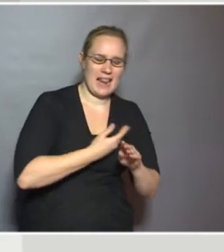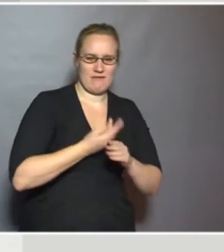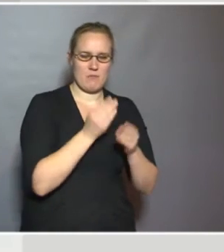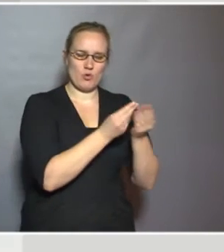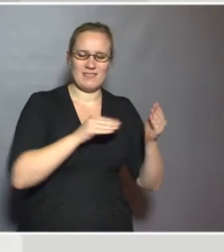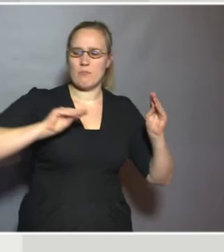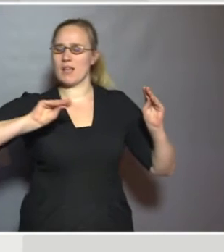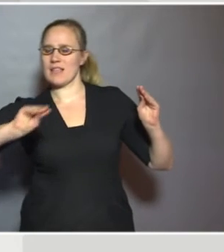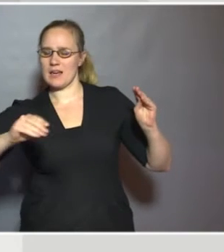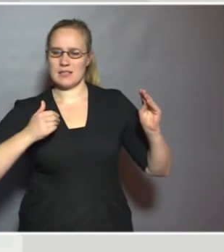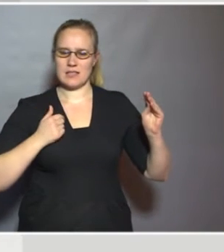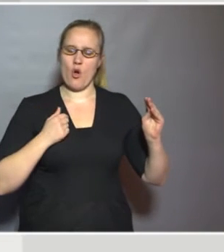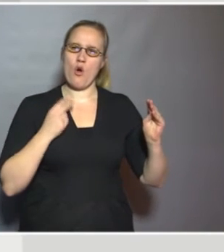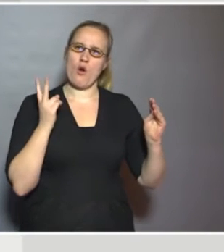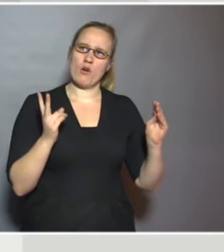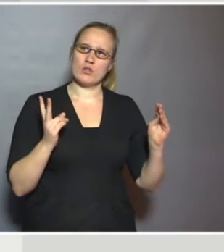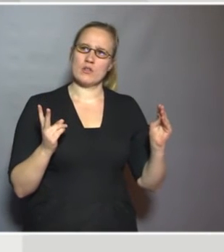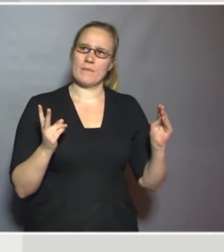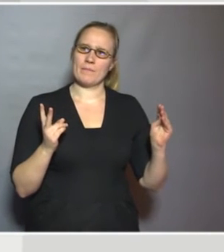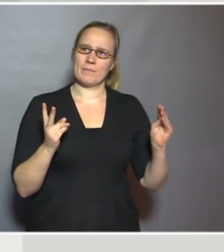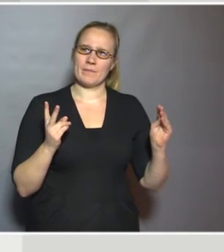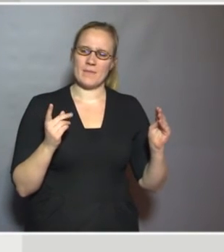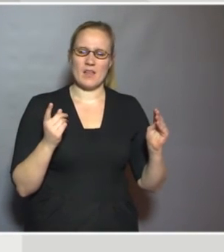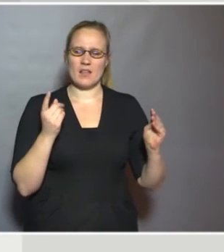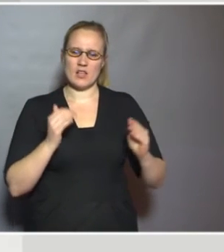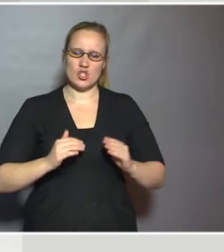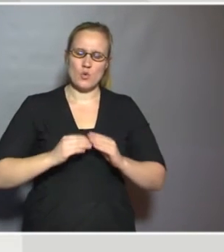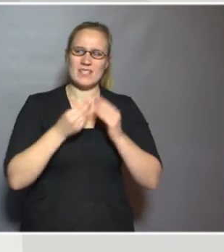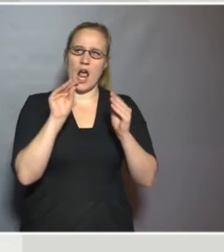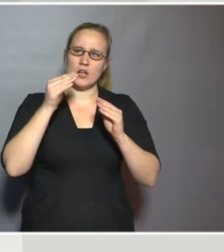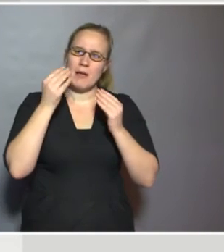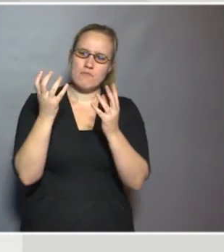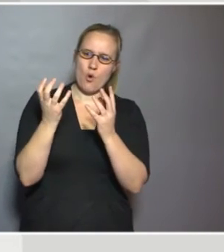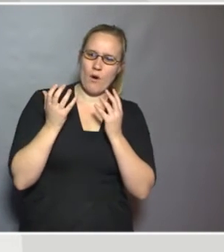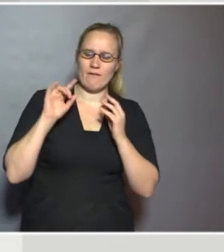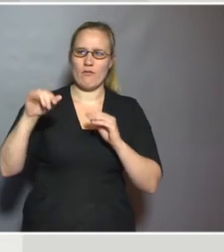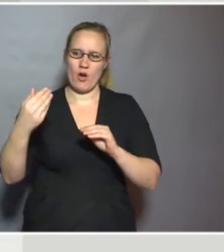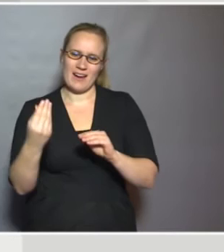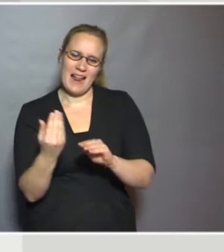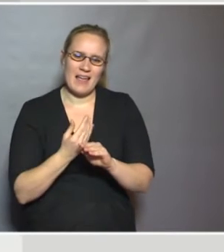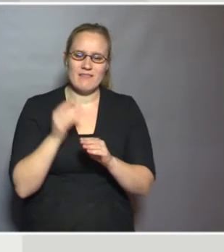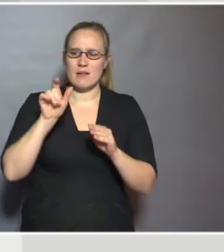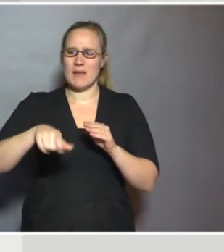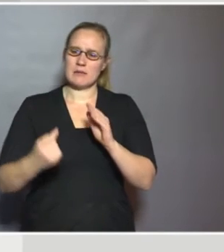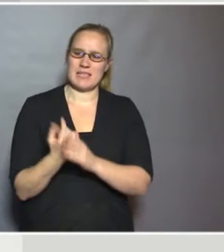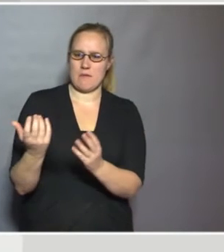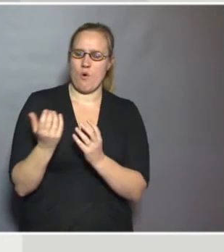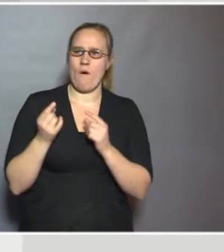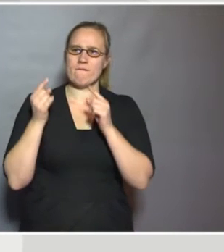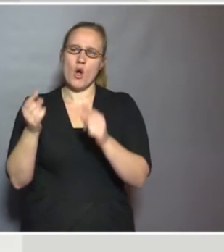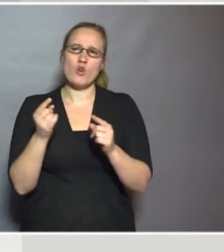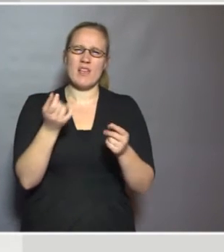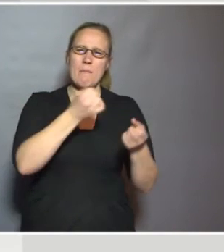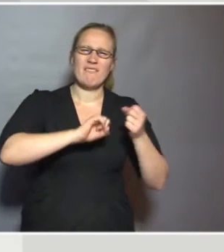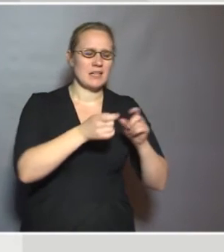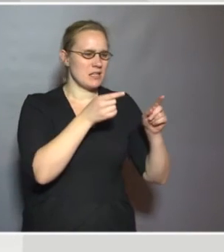to thinking about meeting the social and academic needs of learners with disabilities. Then a movement